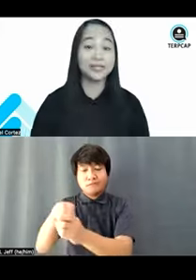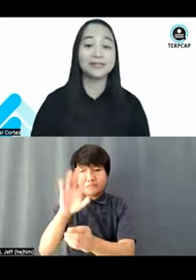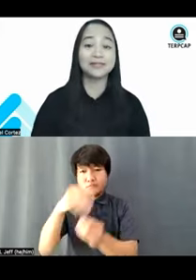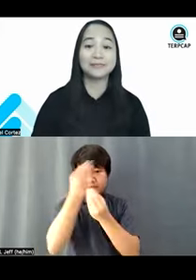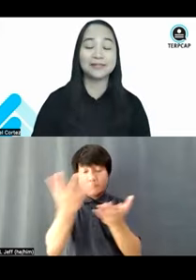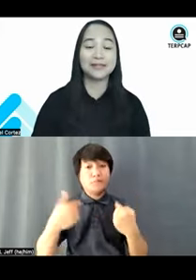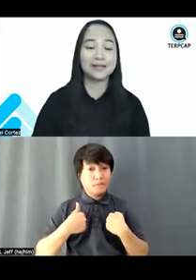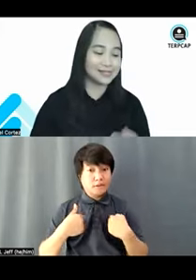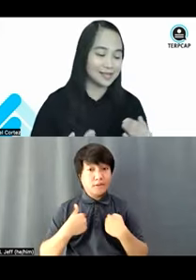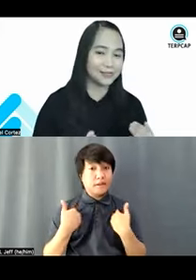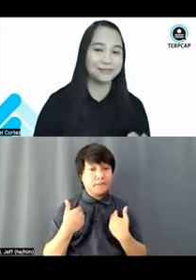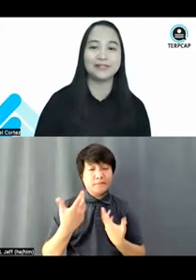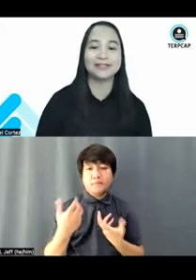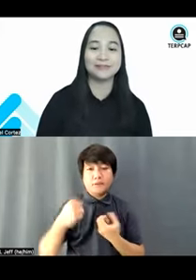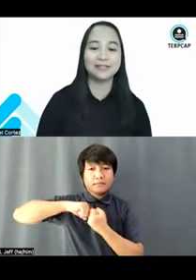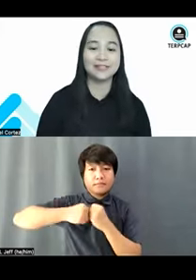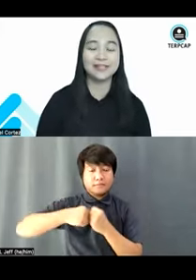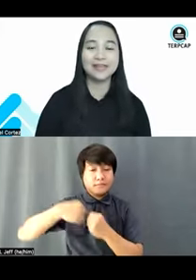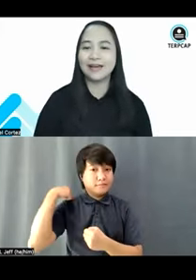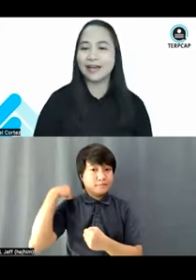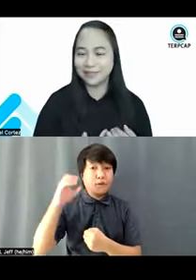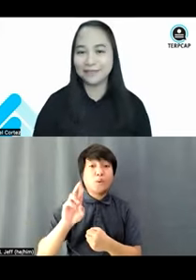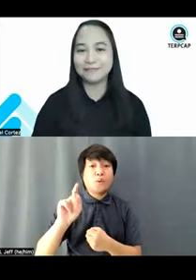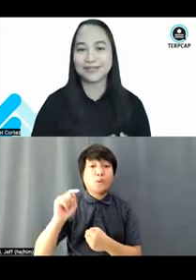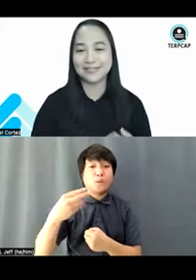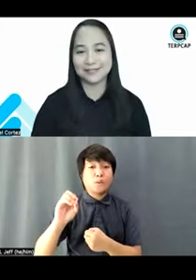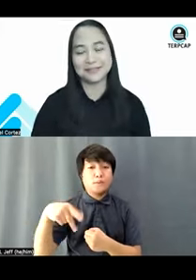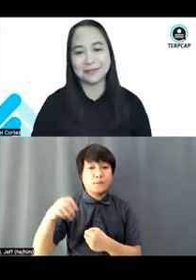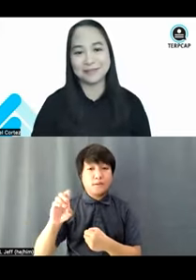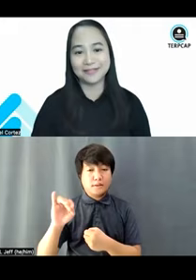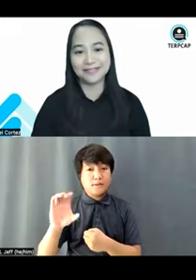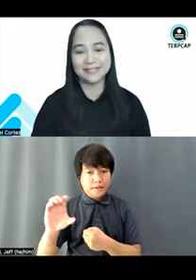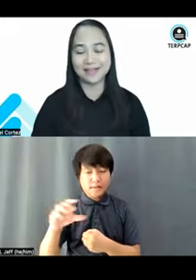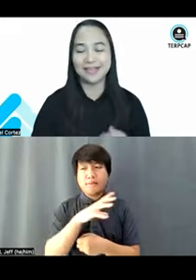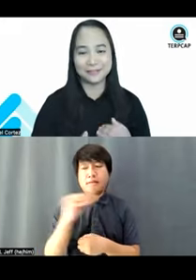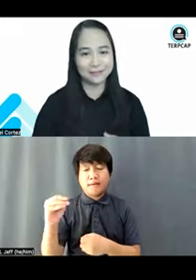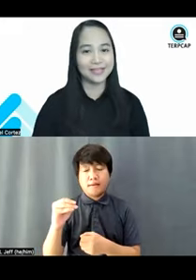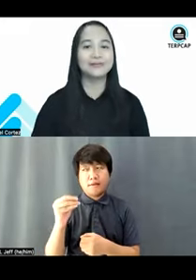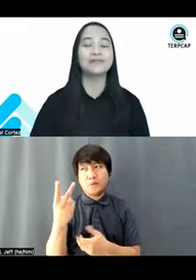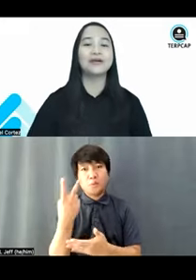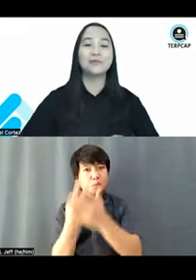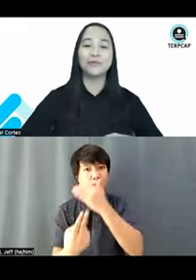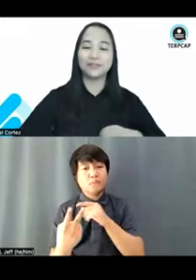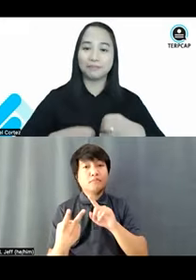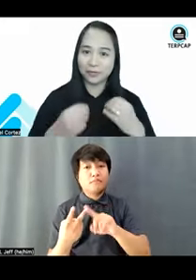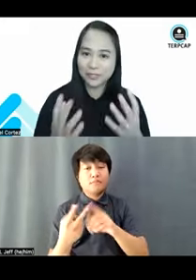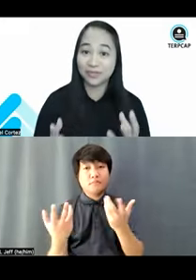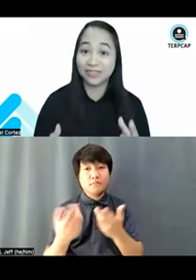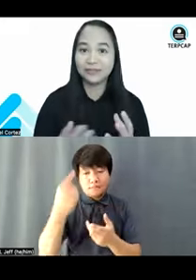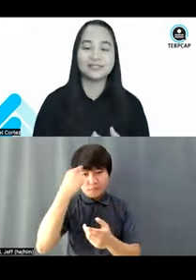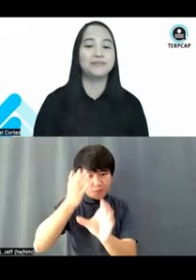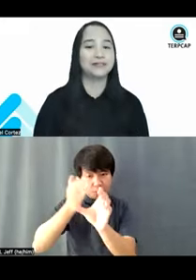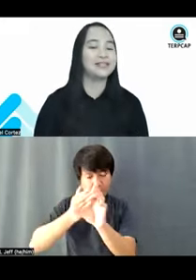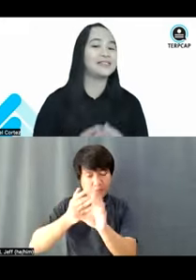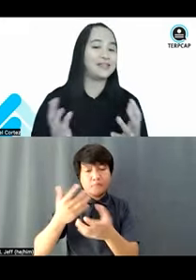orthopedic disability and a psychosocial disability, I believe in my skills and capability that I too can do what persons